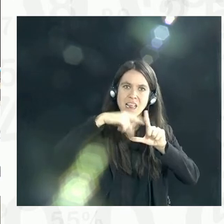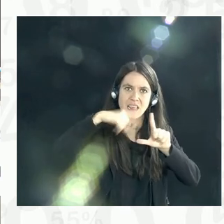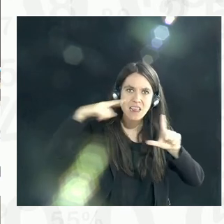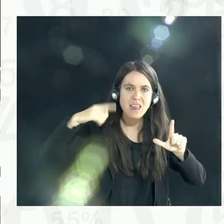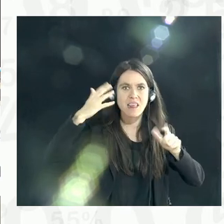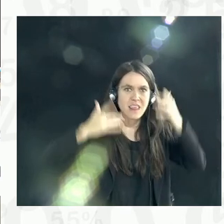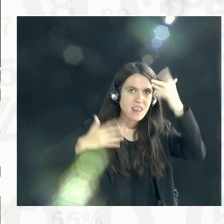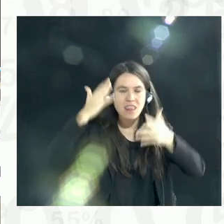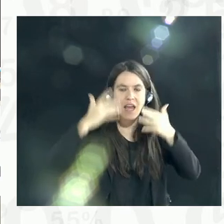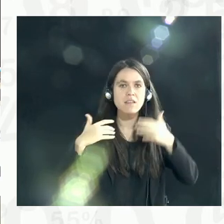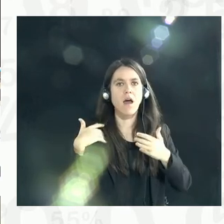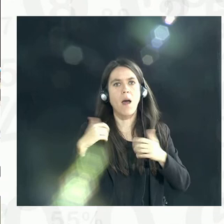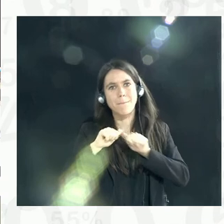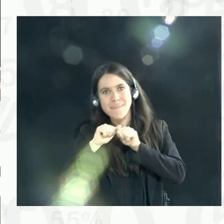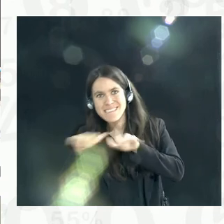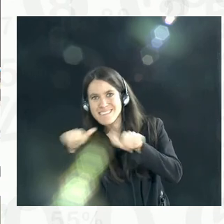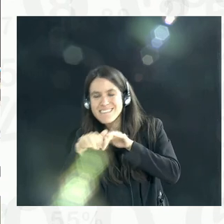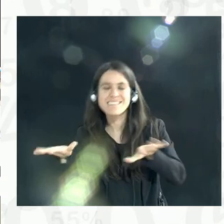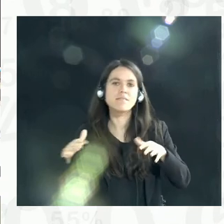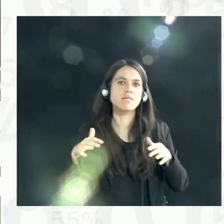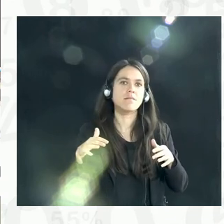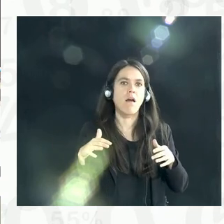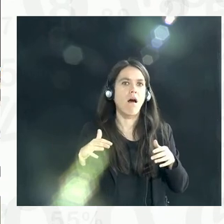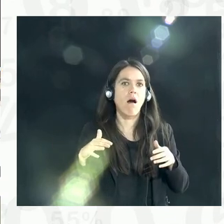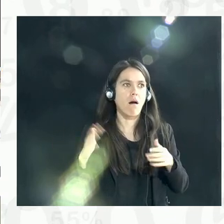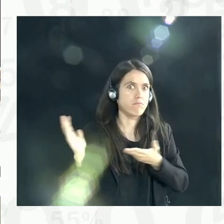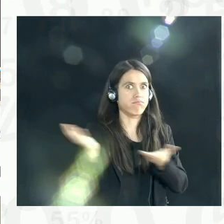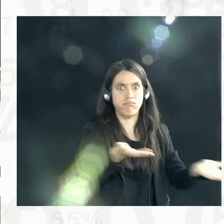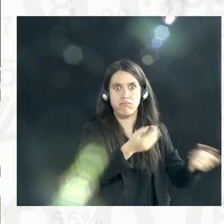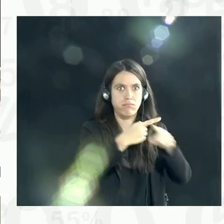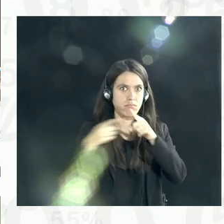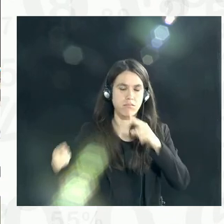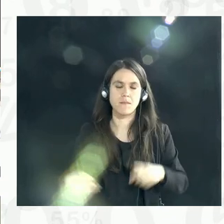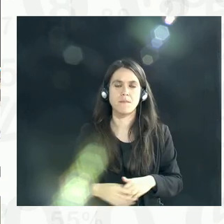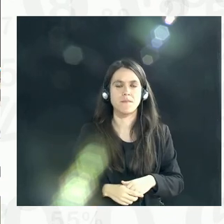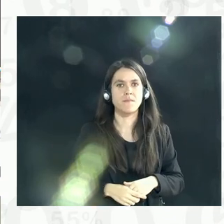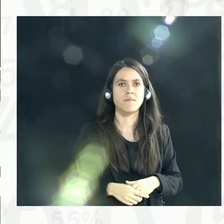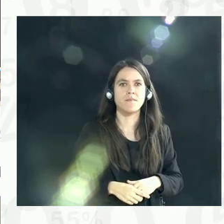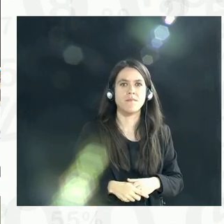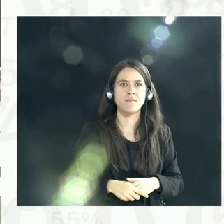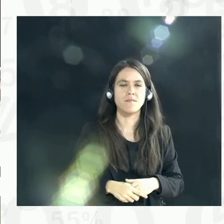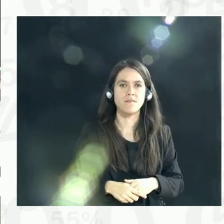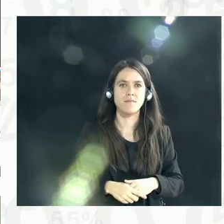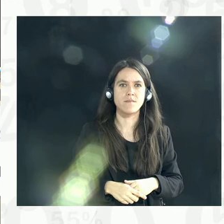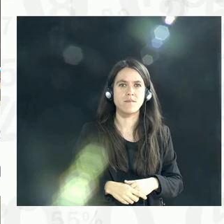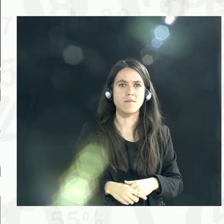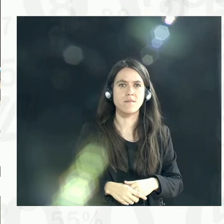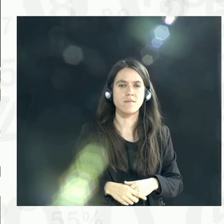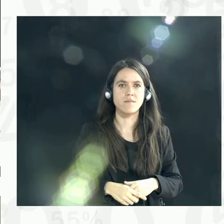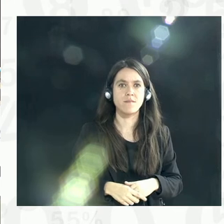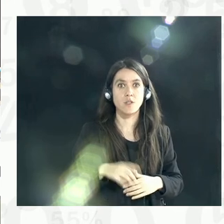the media, data producers, and suppliers. And within the existing legal framework,